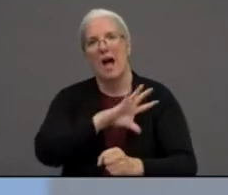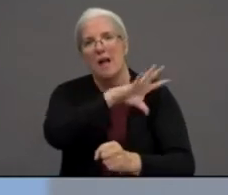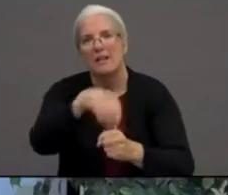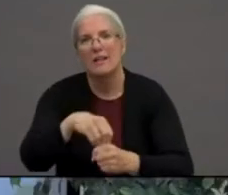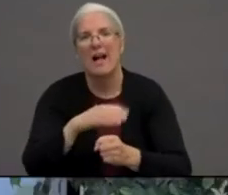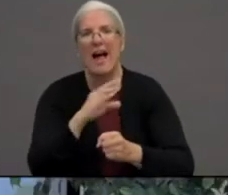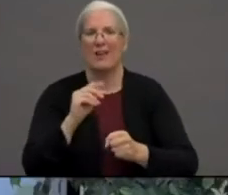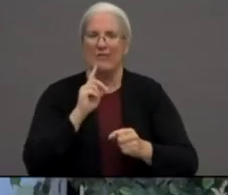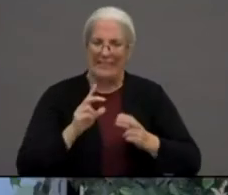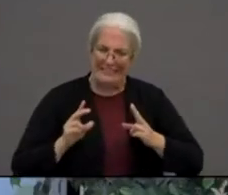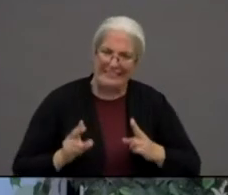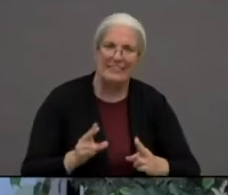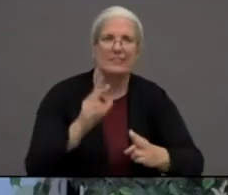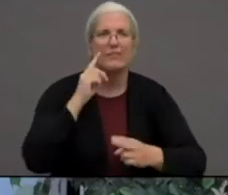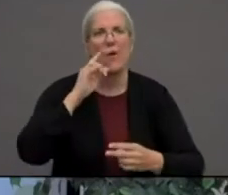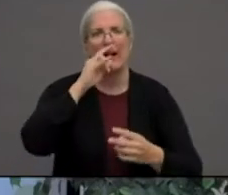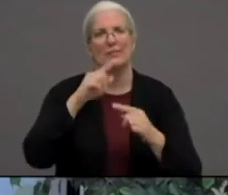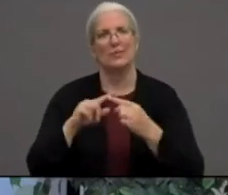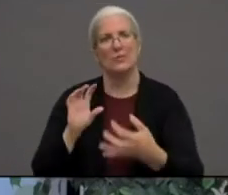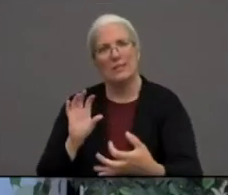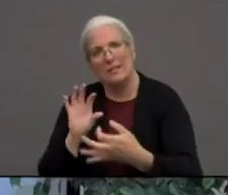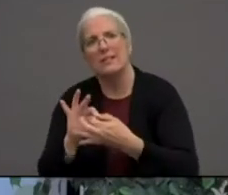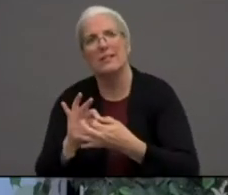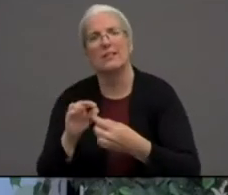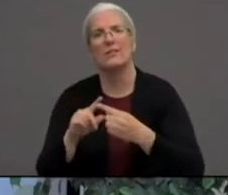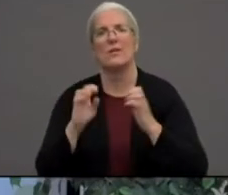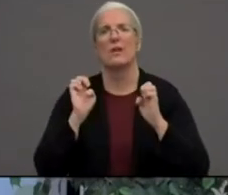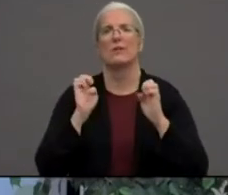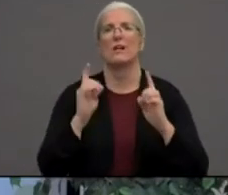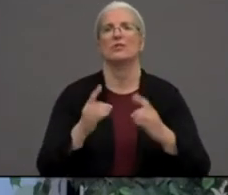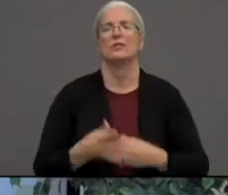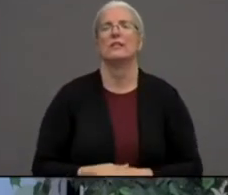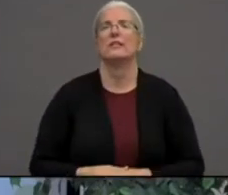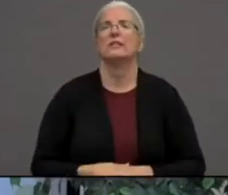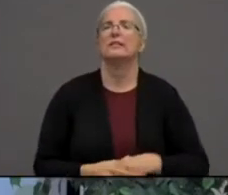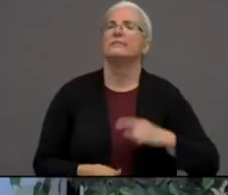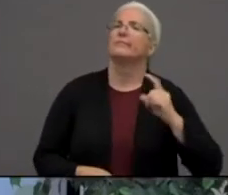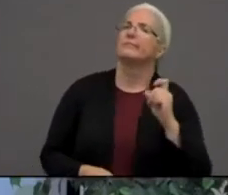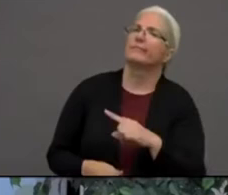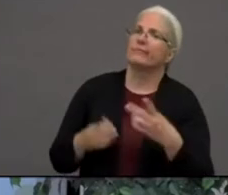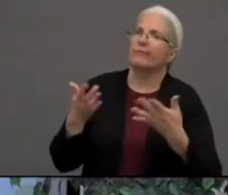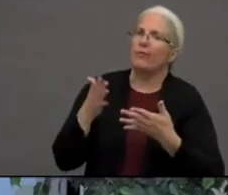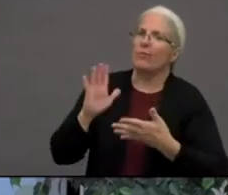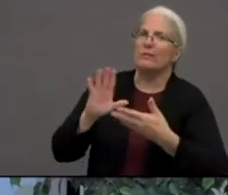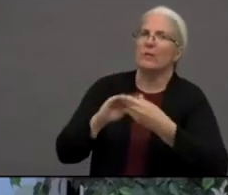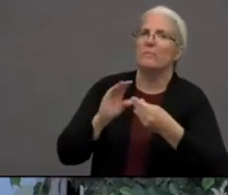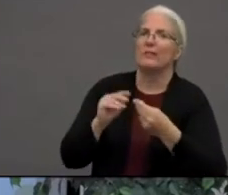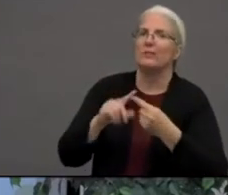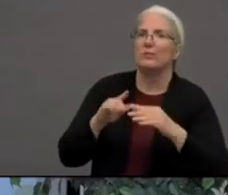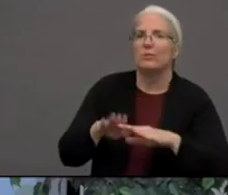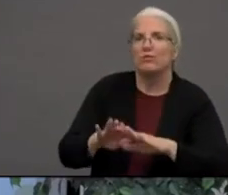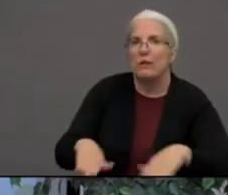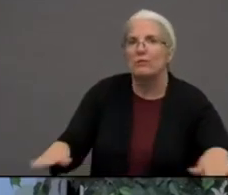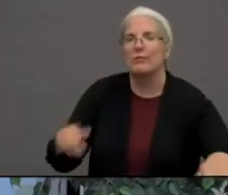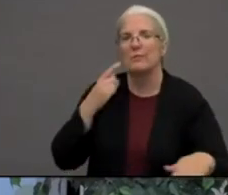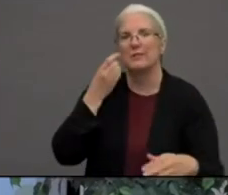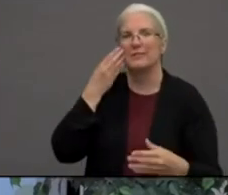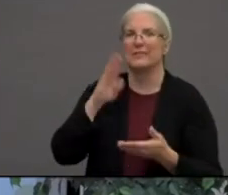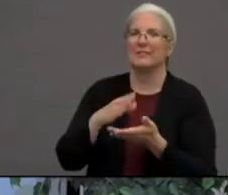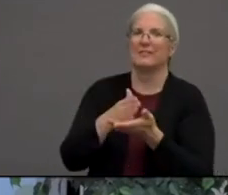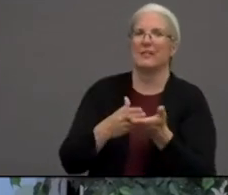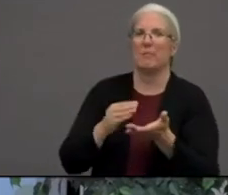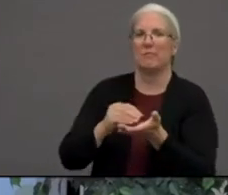So what would be your message to students? Because, you know, some students were not performing well when they were